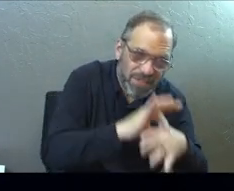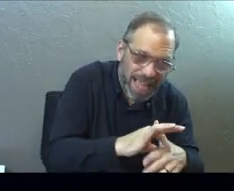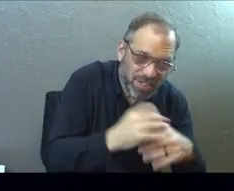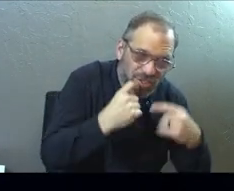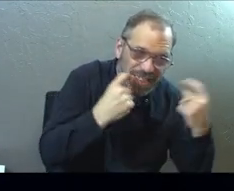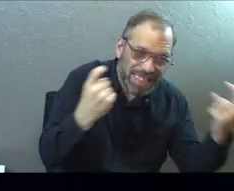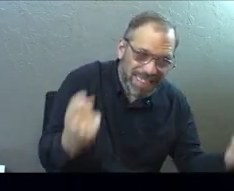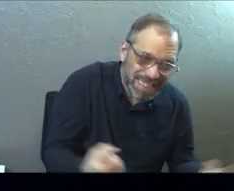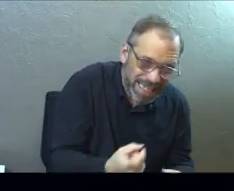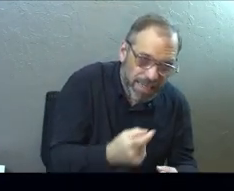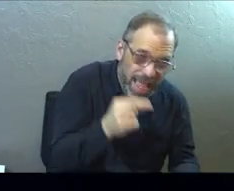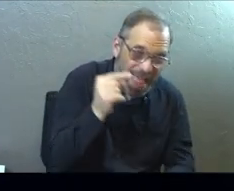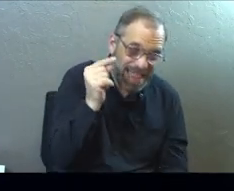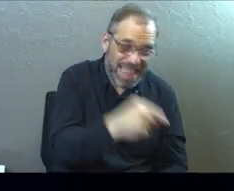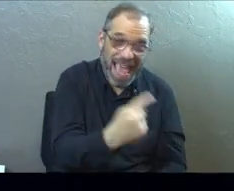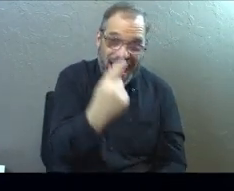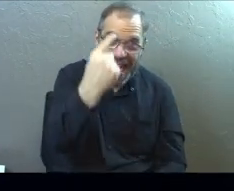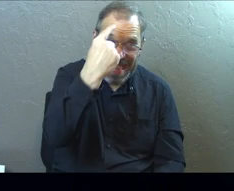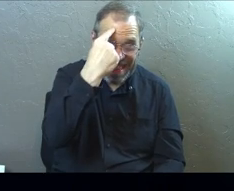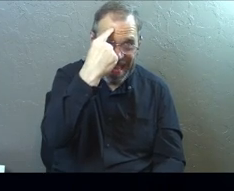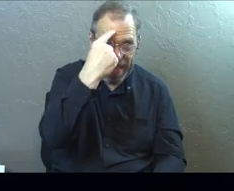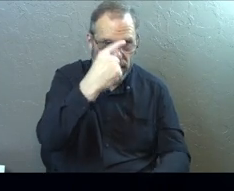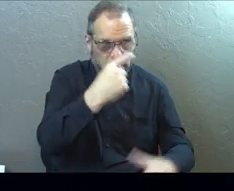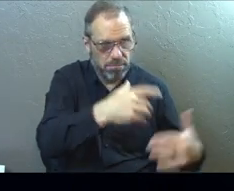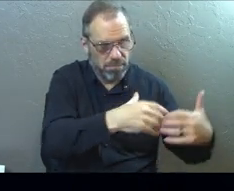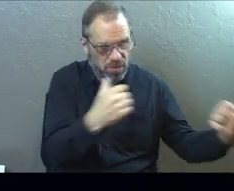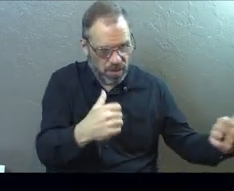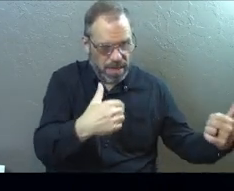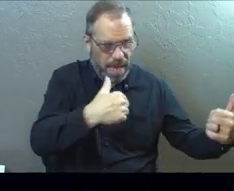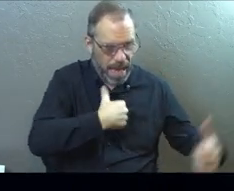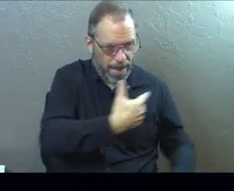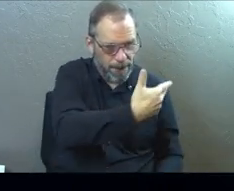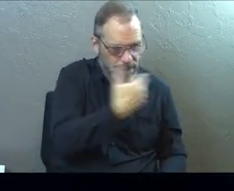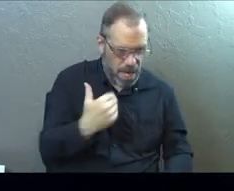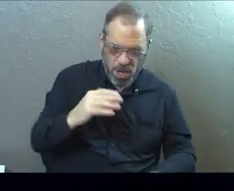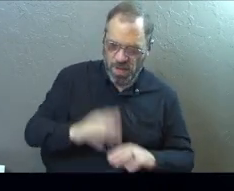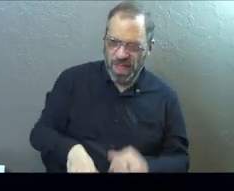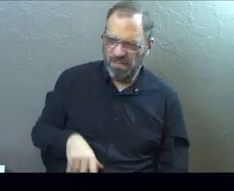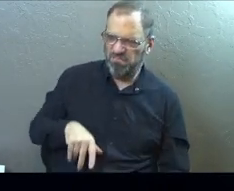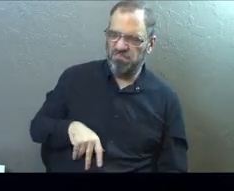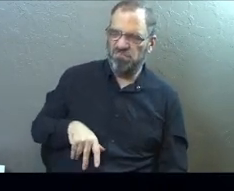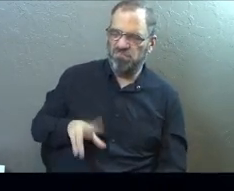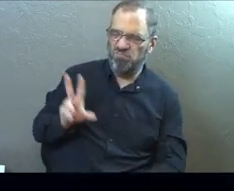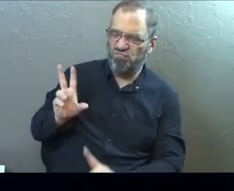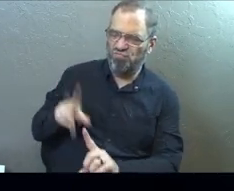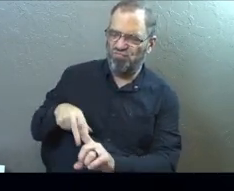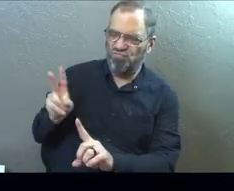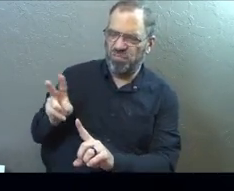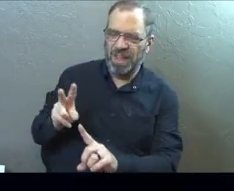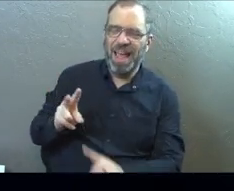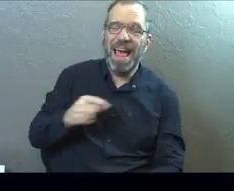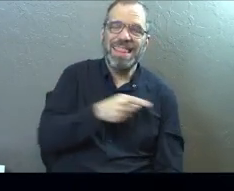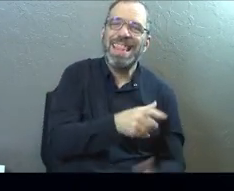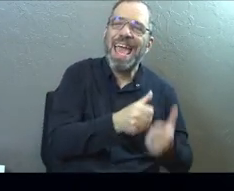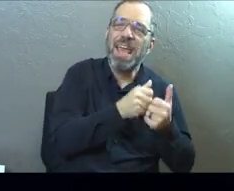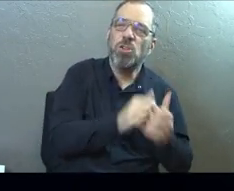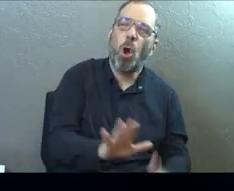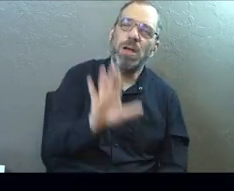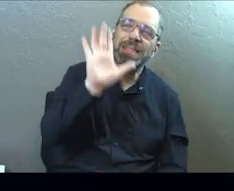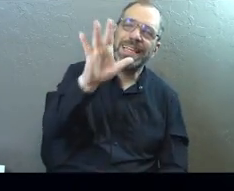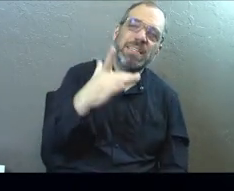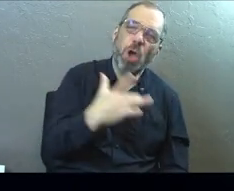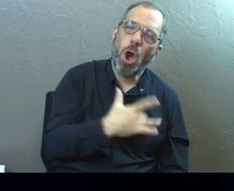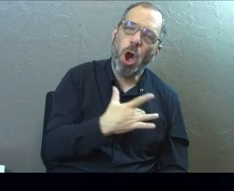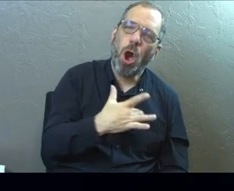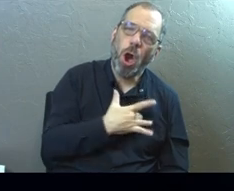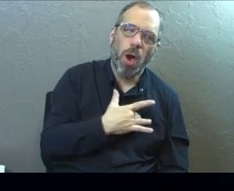their sin is that they think of being set apart as something of I am better than. They lose sight of God's heart behind his actual calling